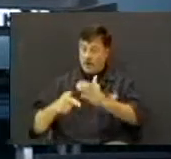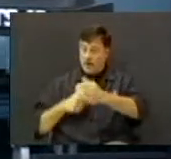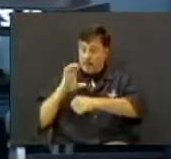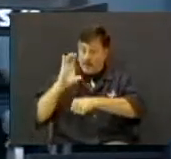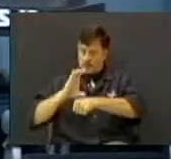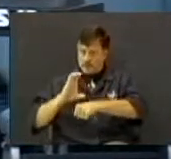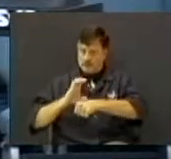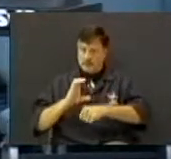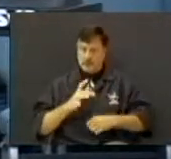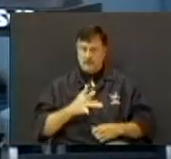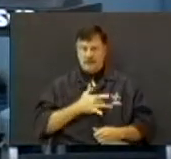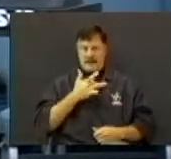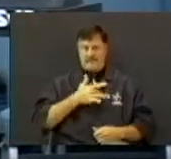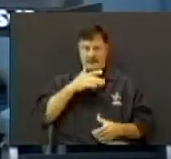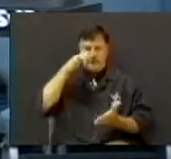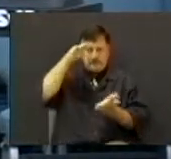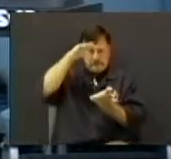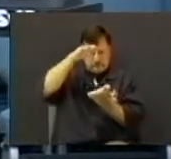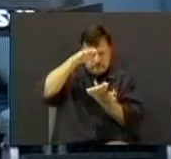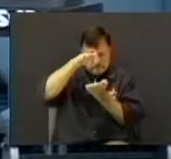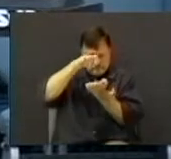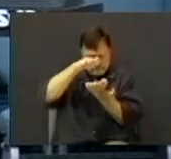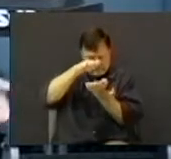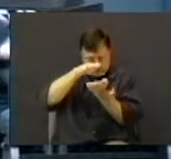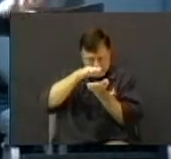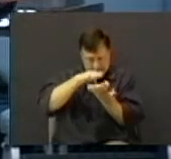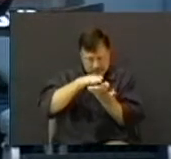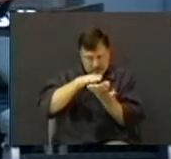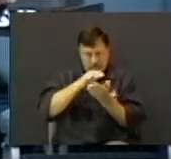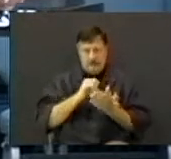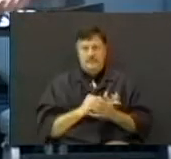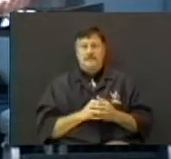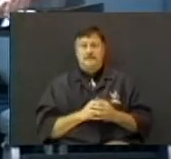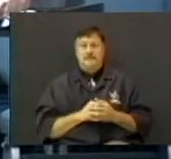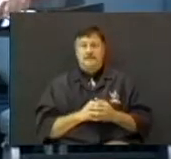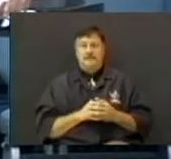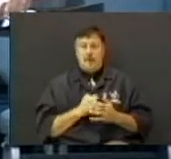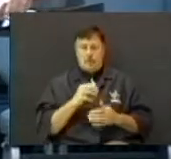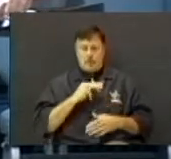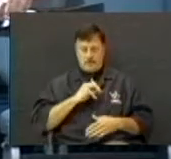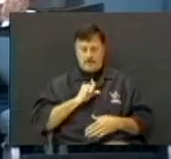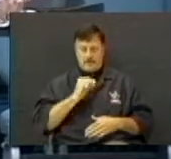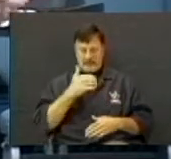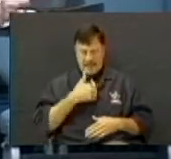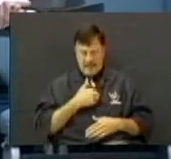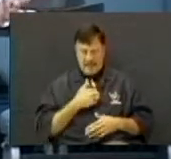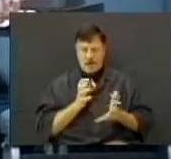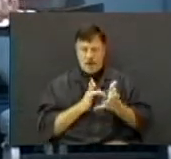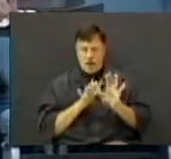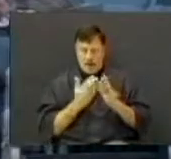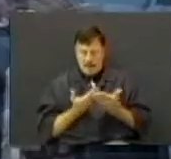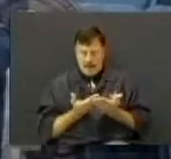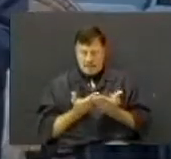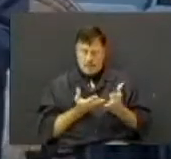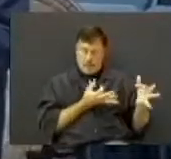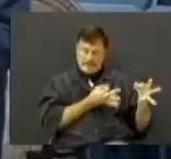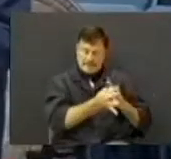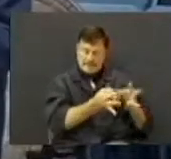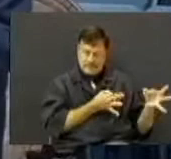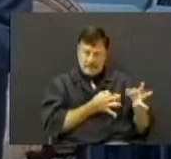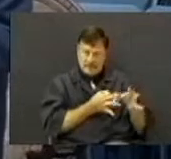And I feel about that high. And she's over there with the Bible, talking to the kids and